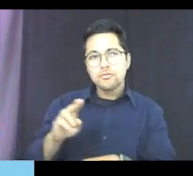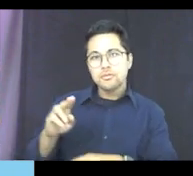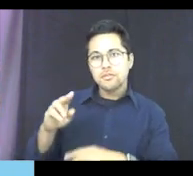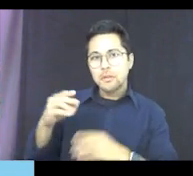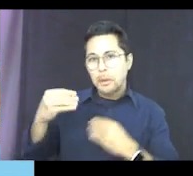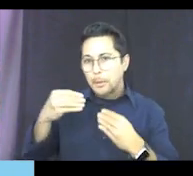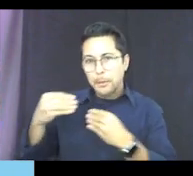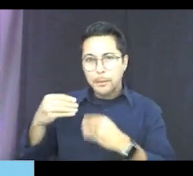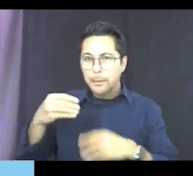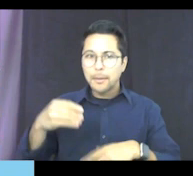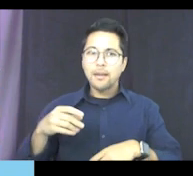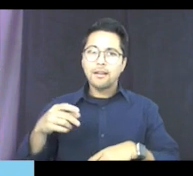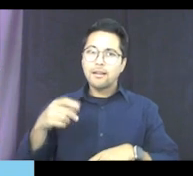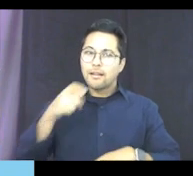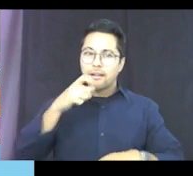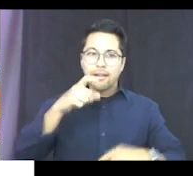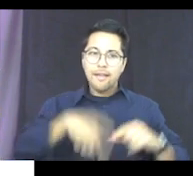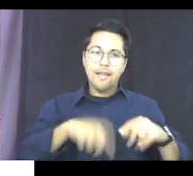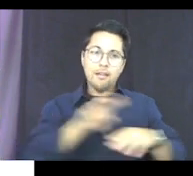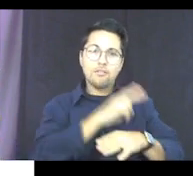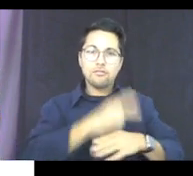use all 10 of their fingers.